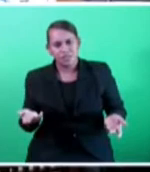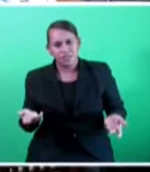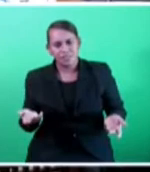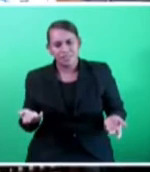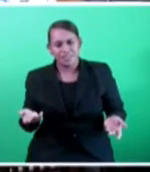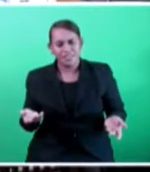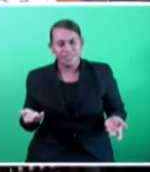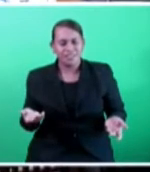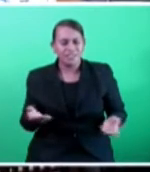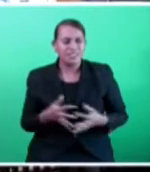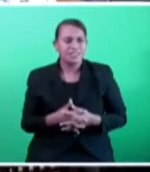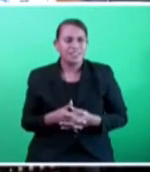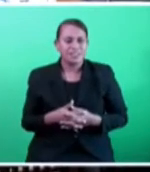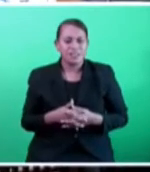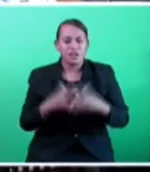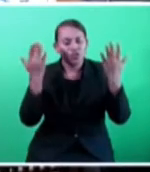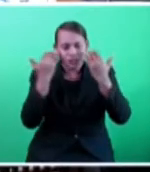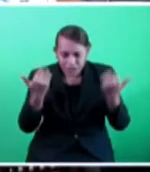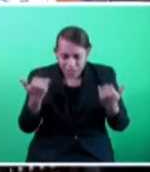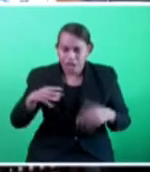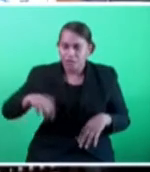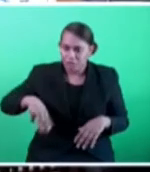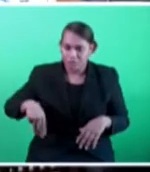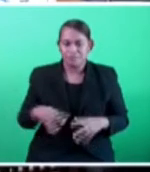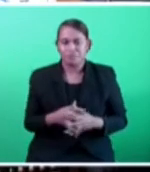Honorable members, before I give the floor,